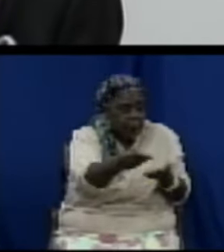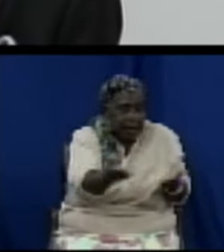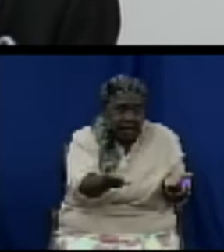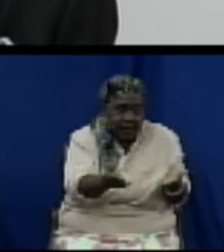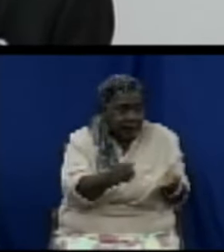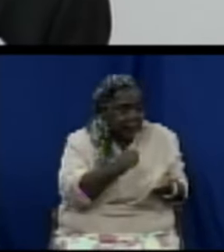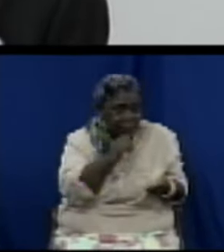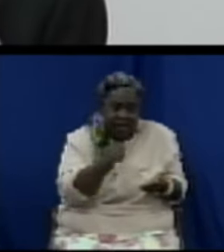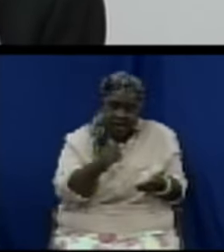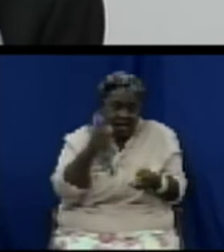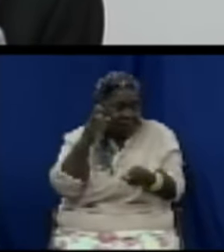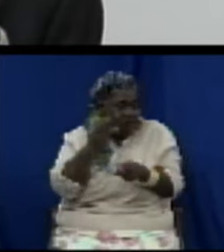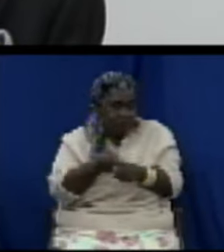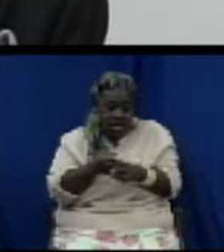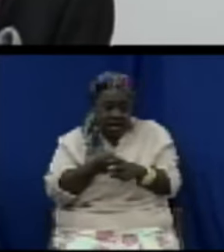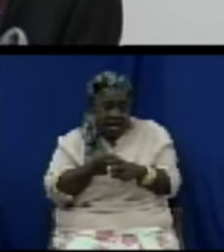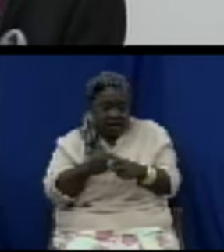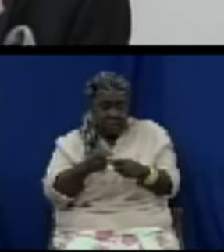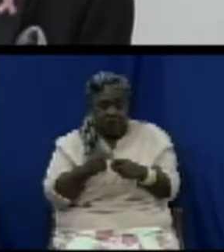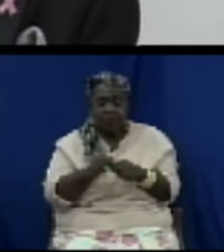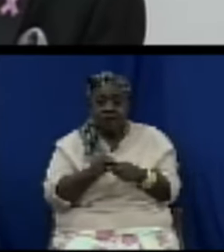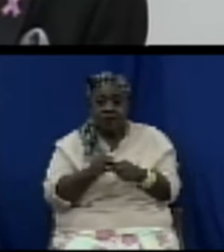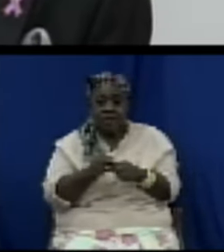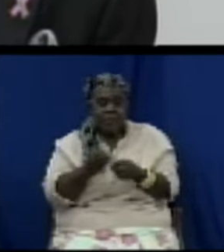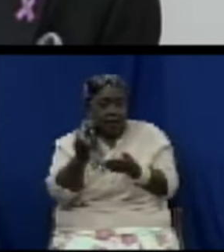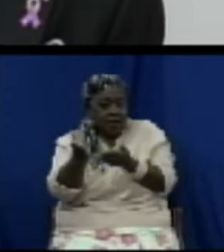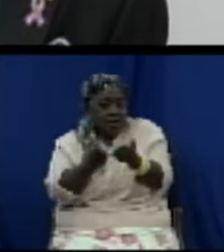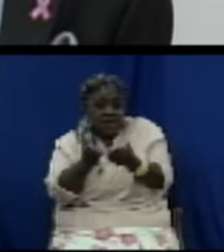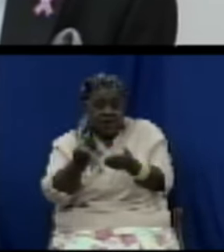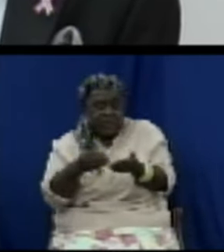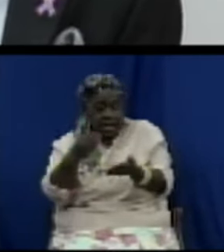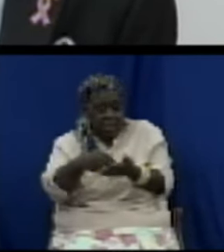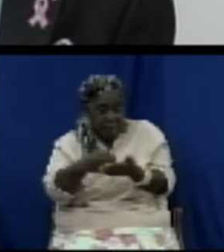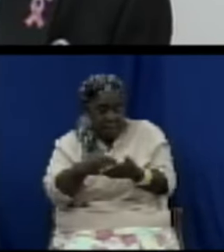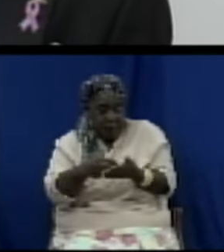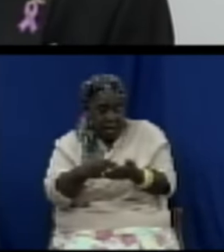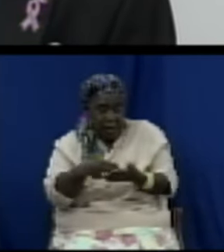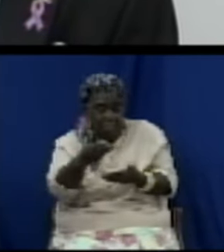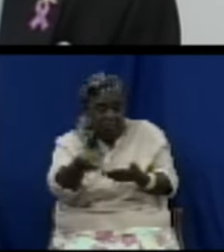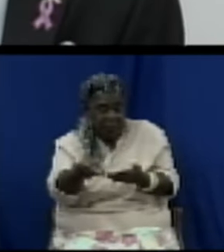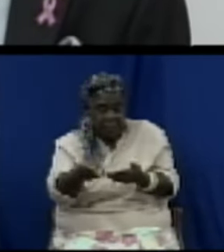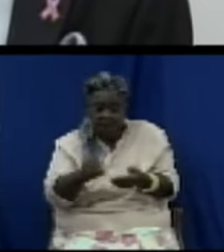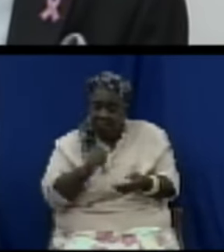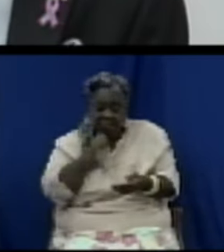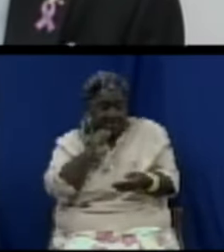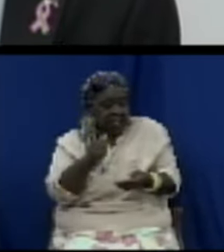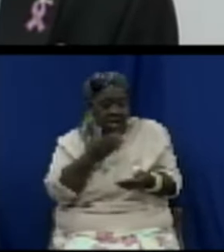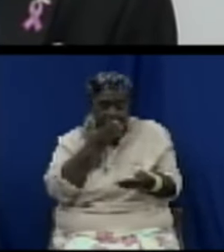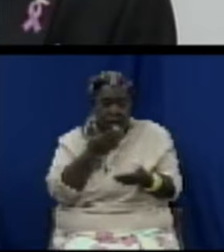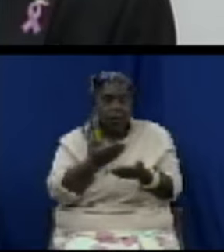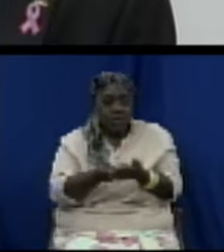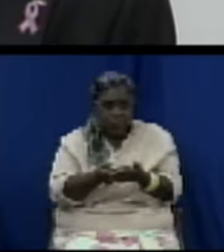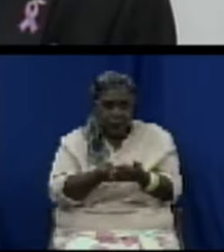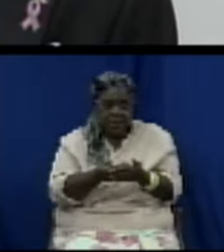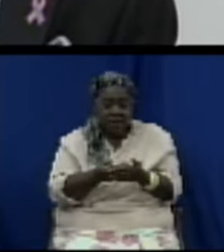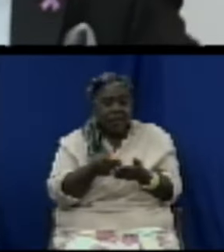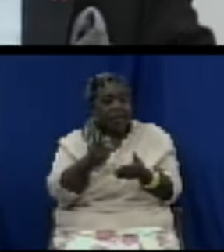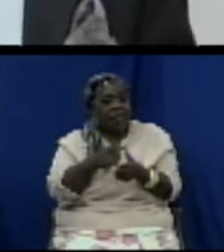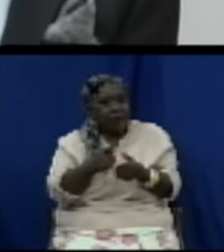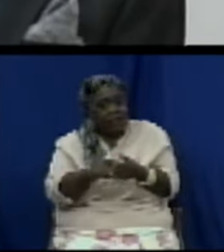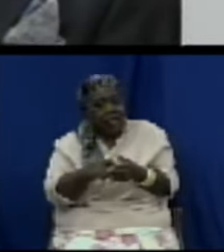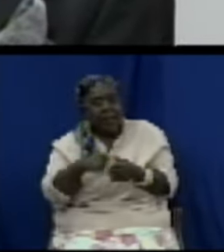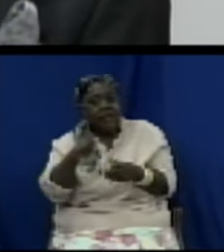to the sale of goods or services which they would have obtained in order to determine